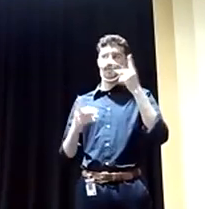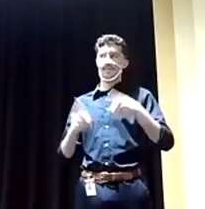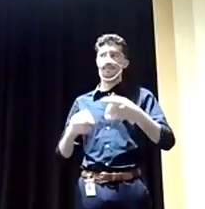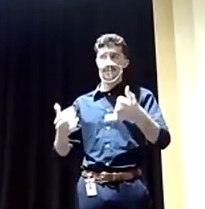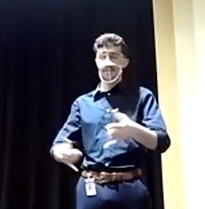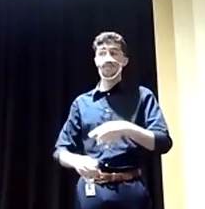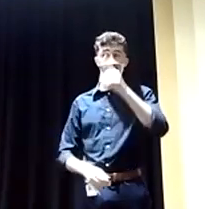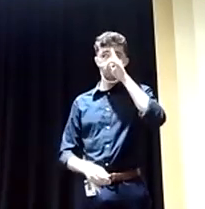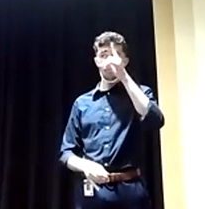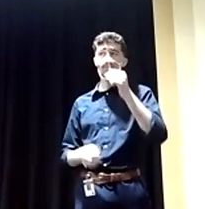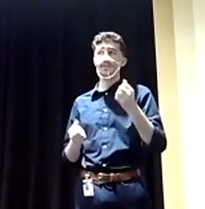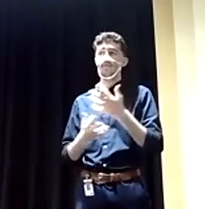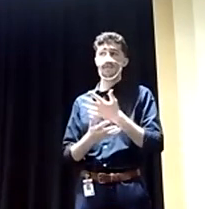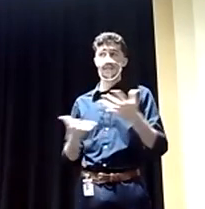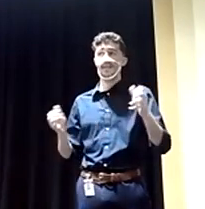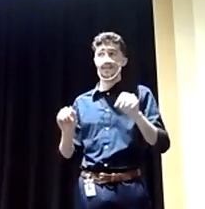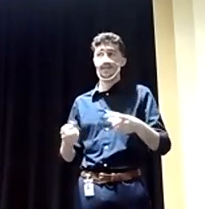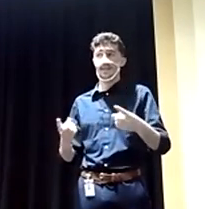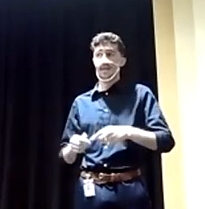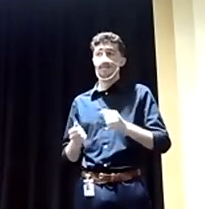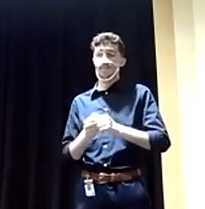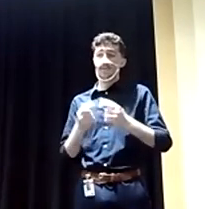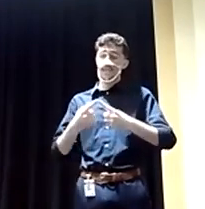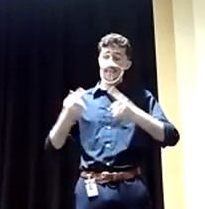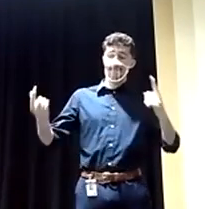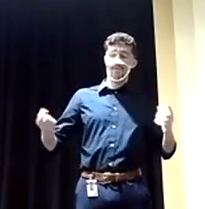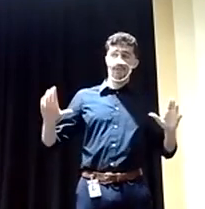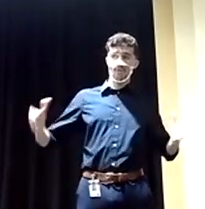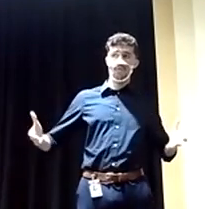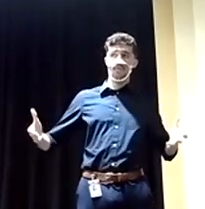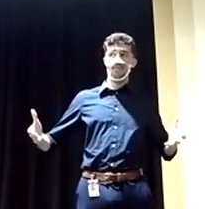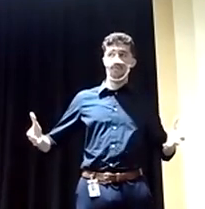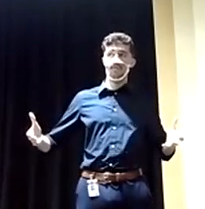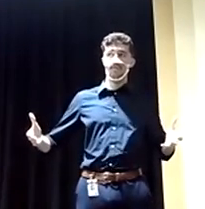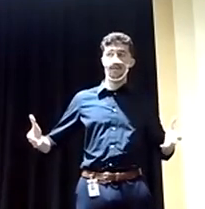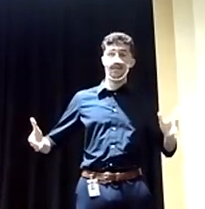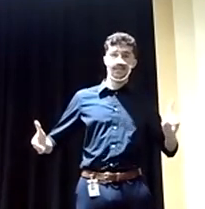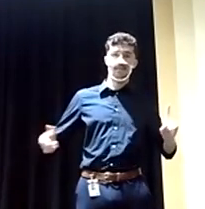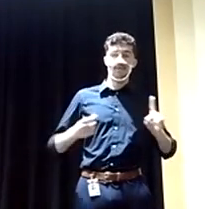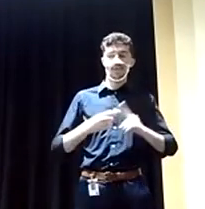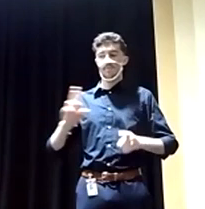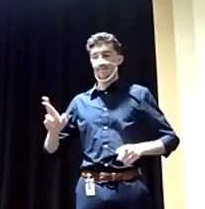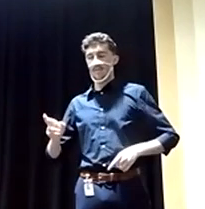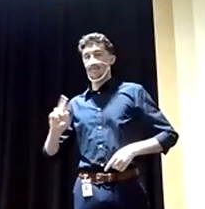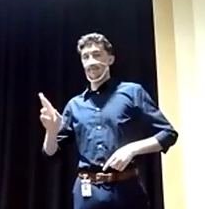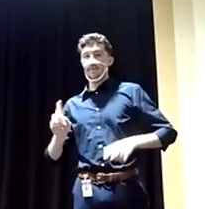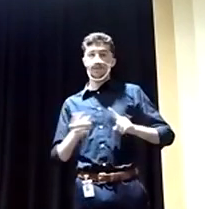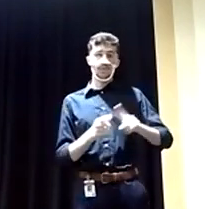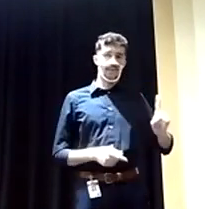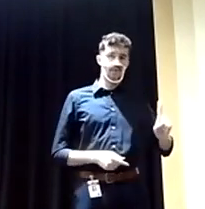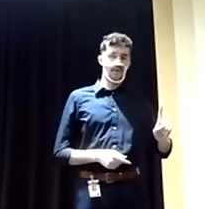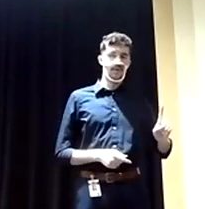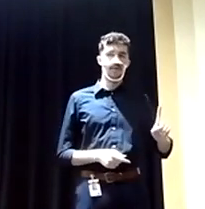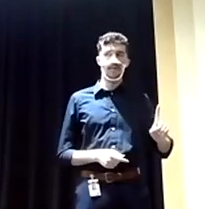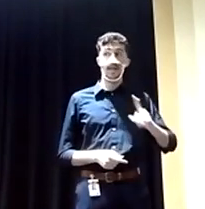Is there anything the opposing party for the Democrats and the Republicans and vice versa have